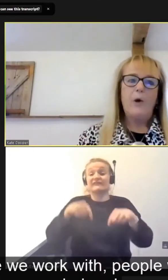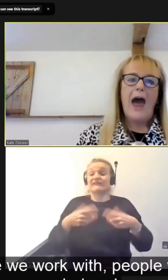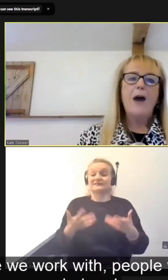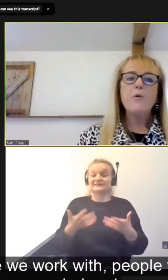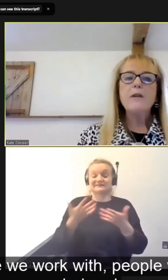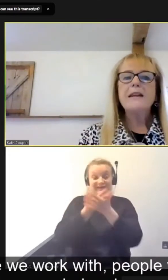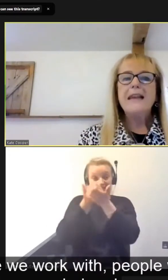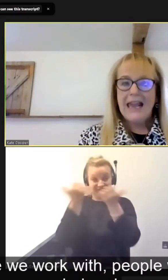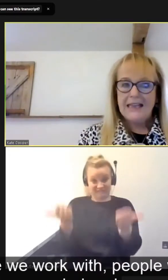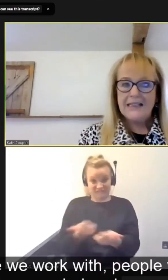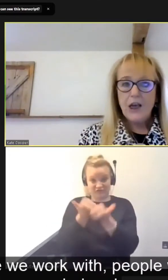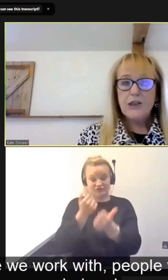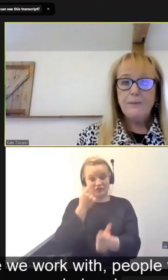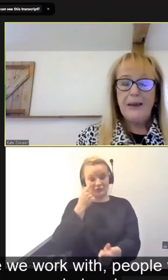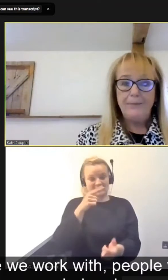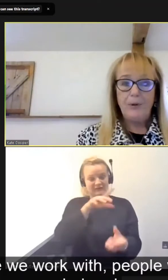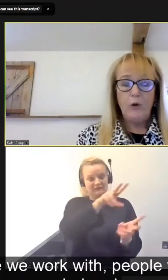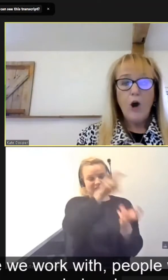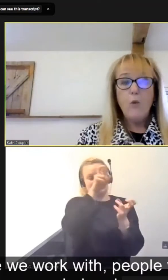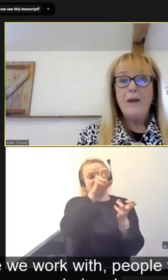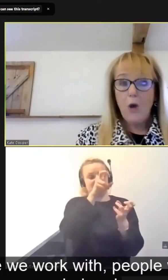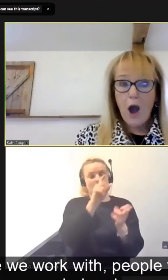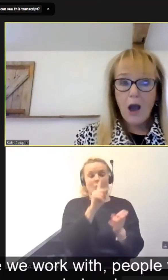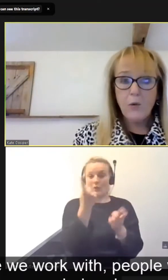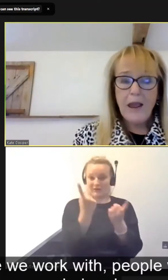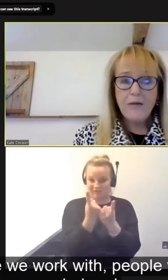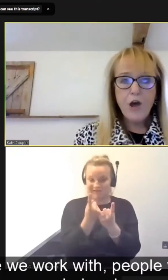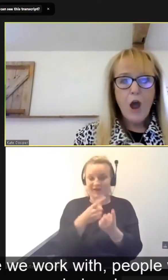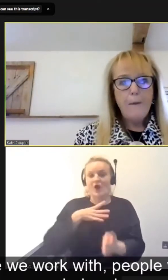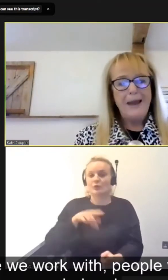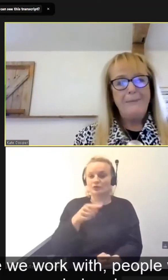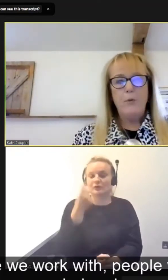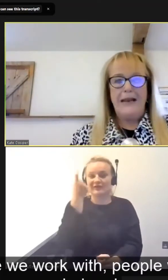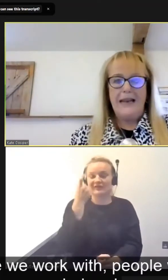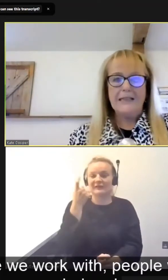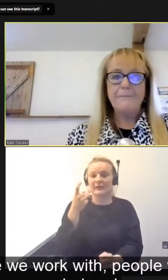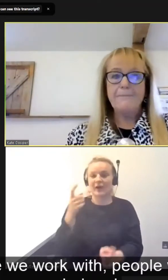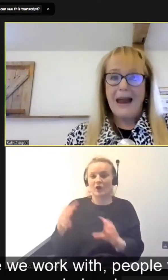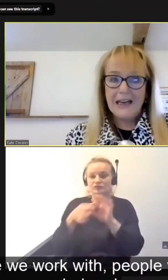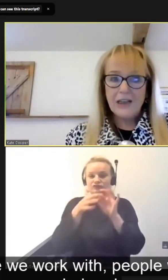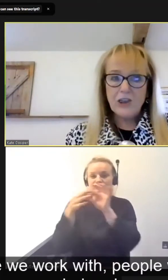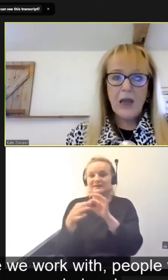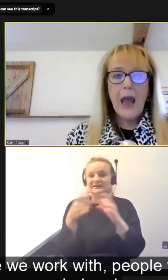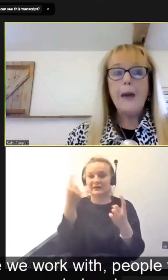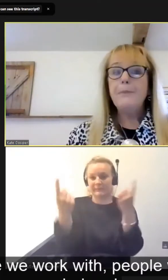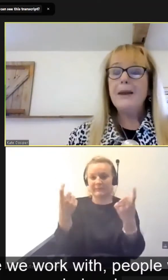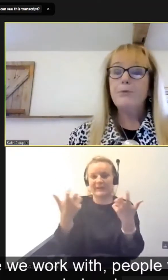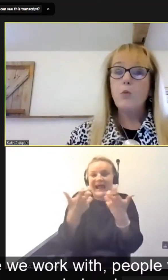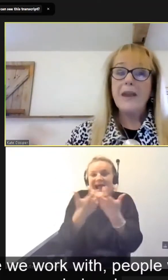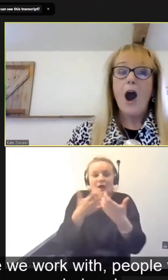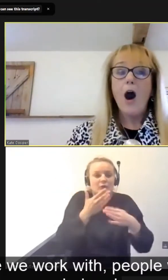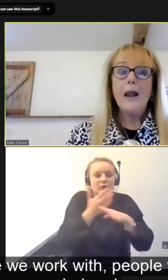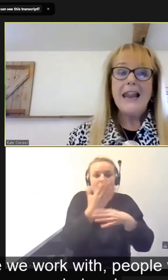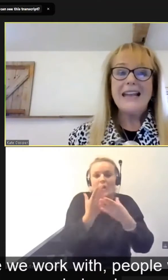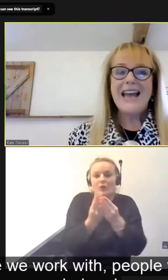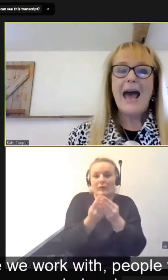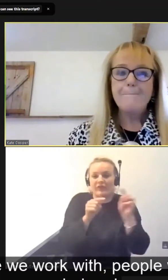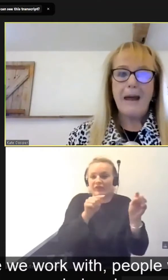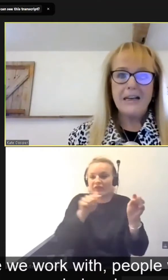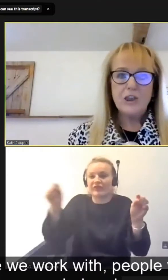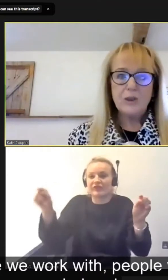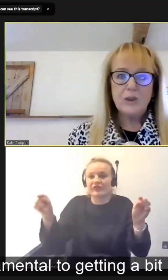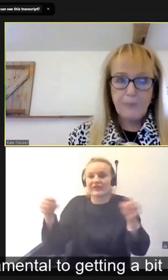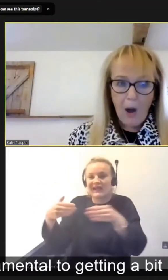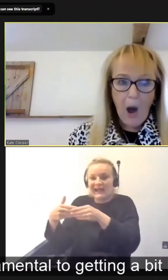about how we relate to people we work with, people we lead to manage and people we are led